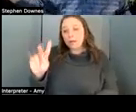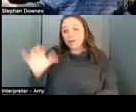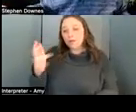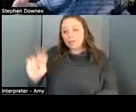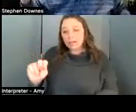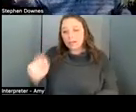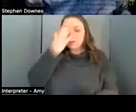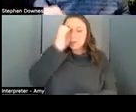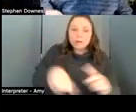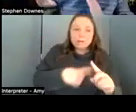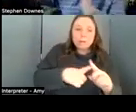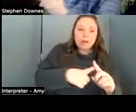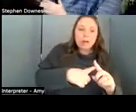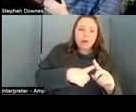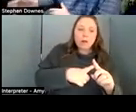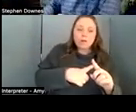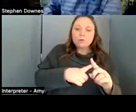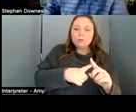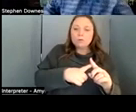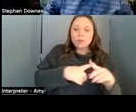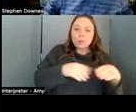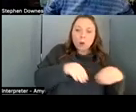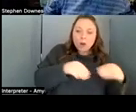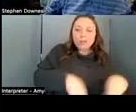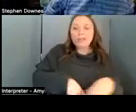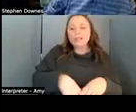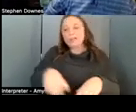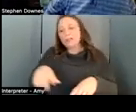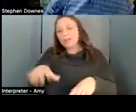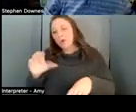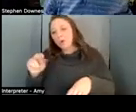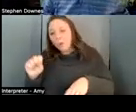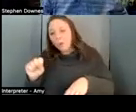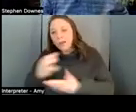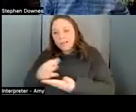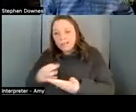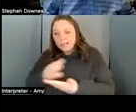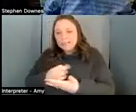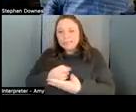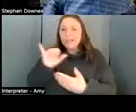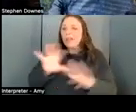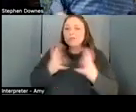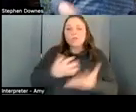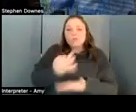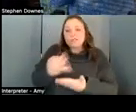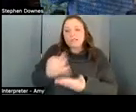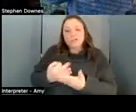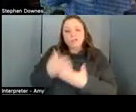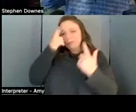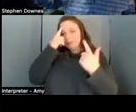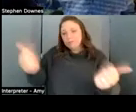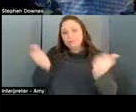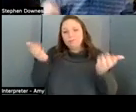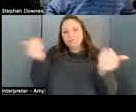coins and stuff all of that is just the world financial markets doing what the world financial markets do which is